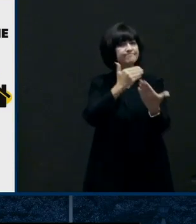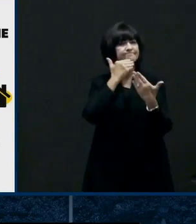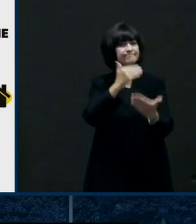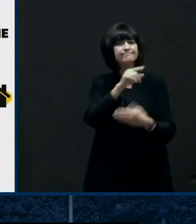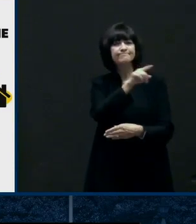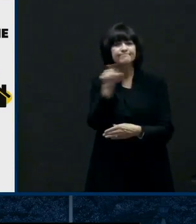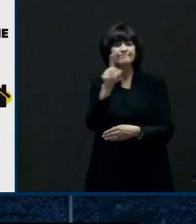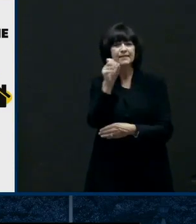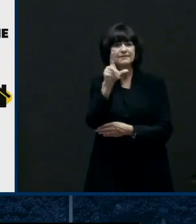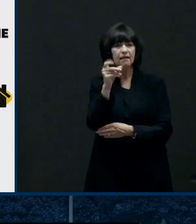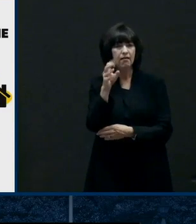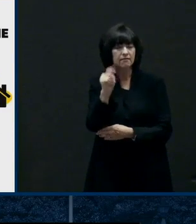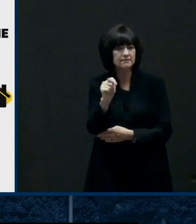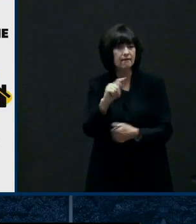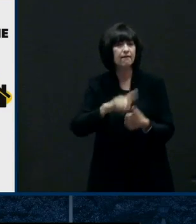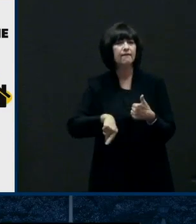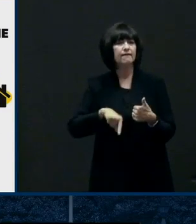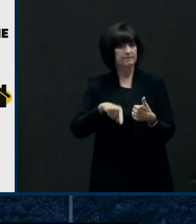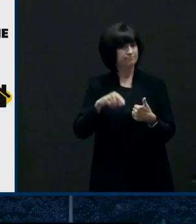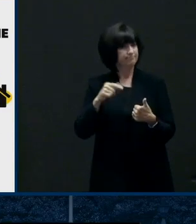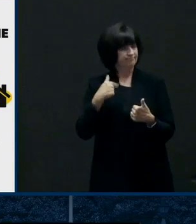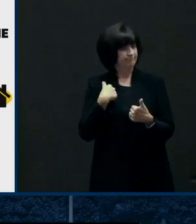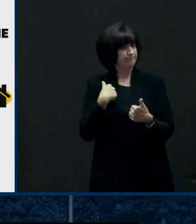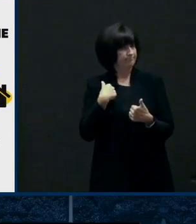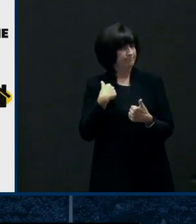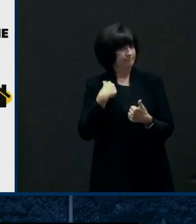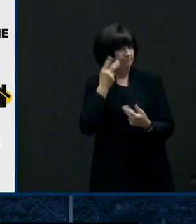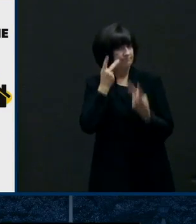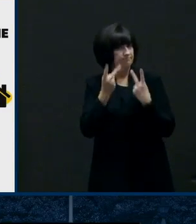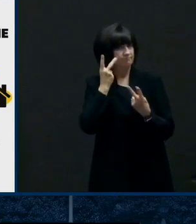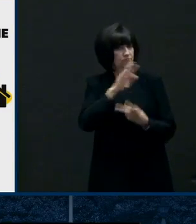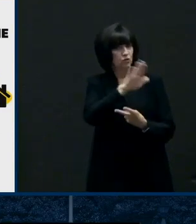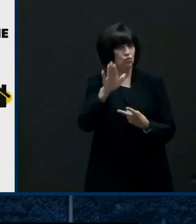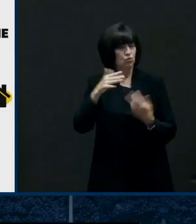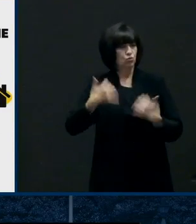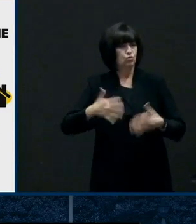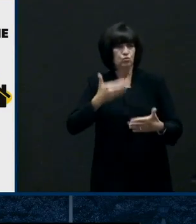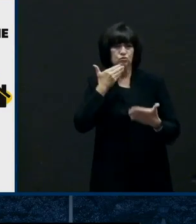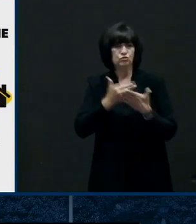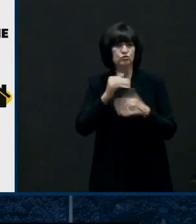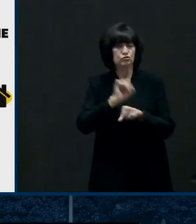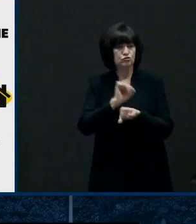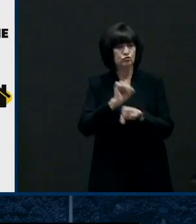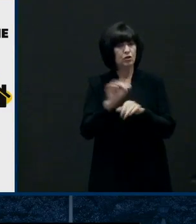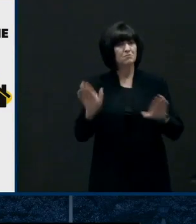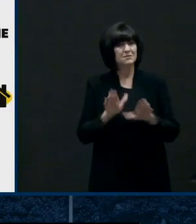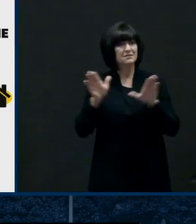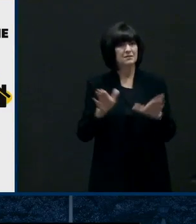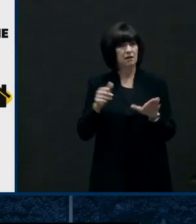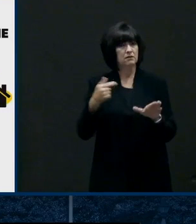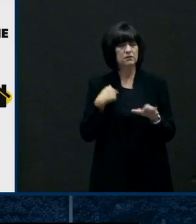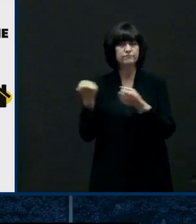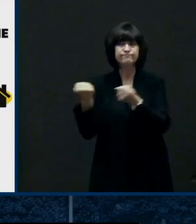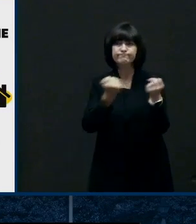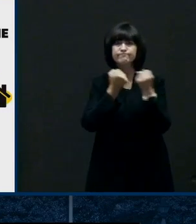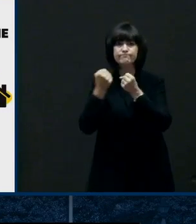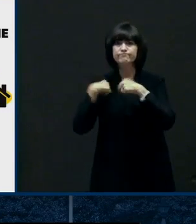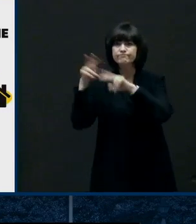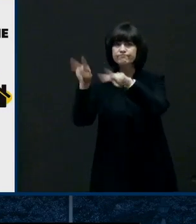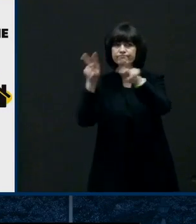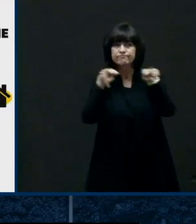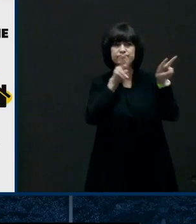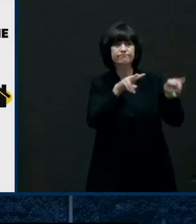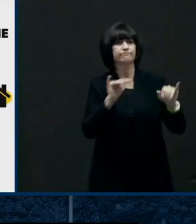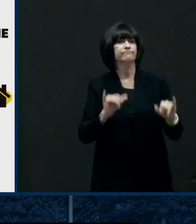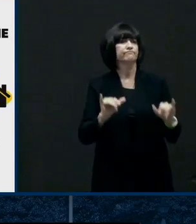DelDOT. They did a tremendous job. I was out touring the various damage on Sunday and on Wednesday of last